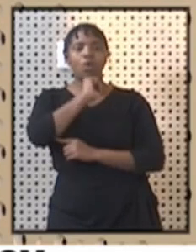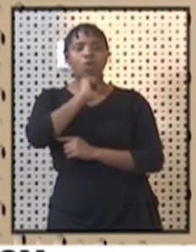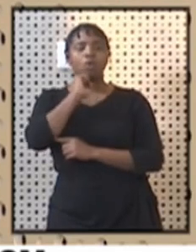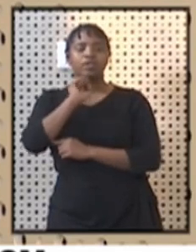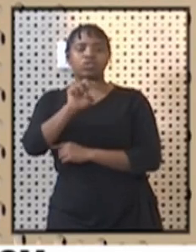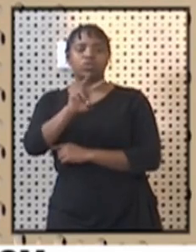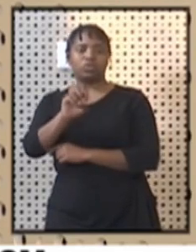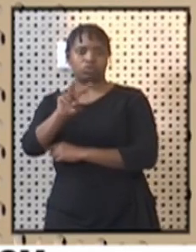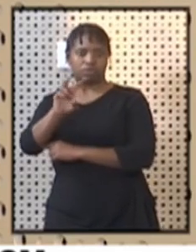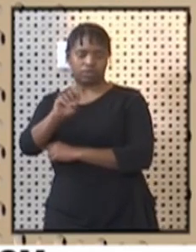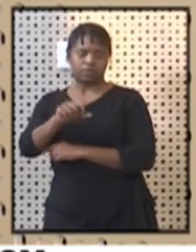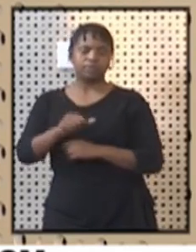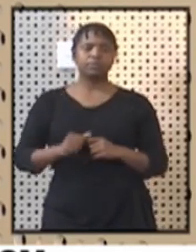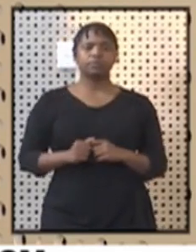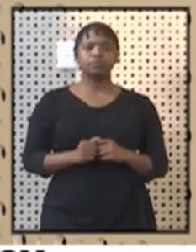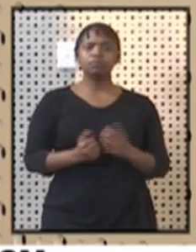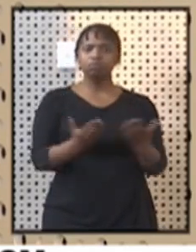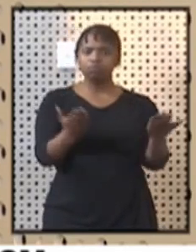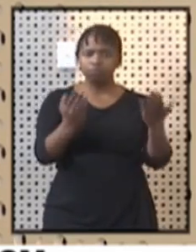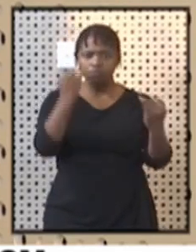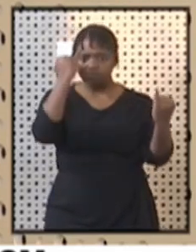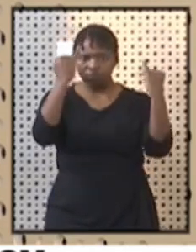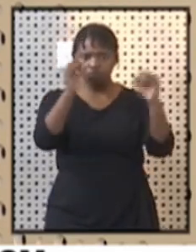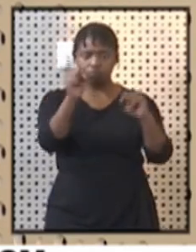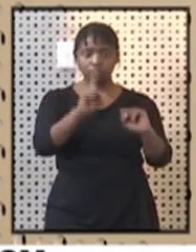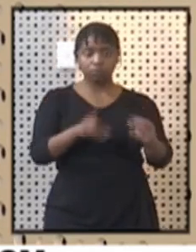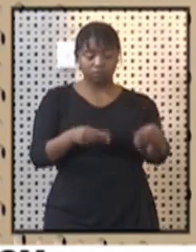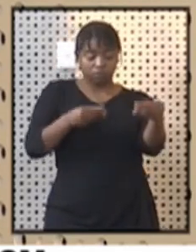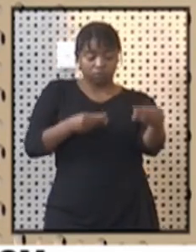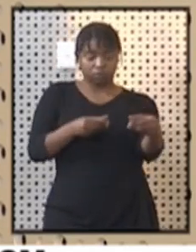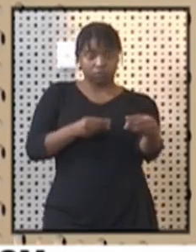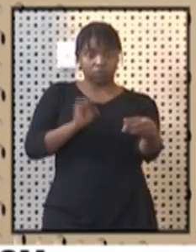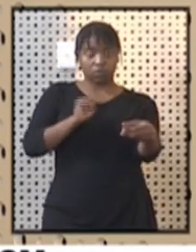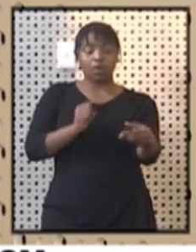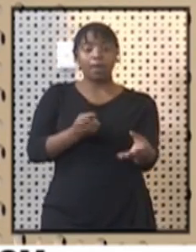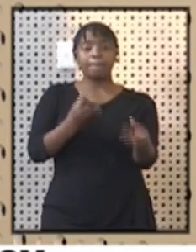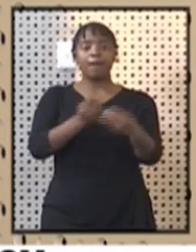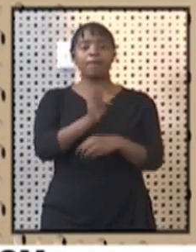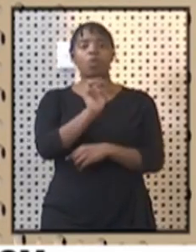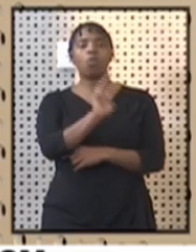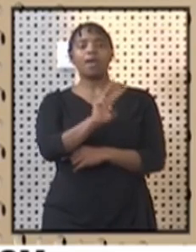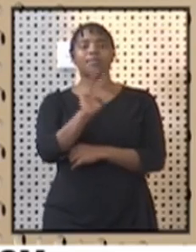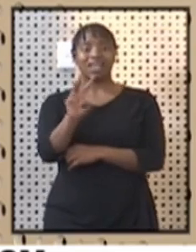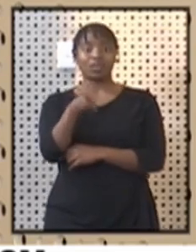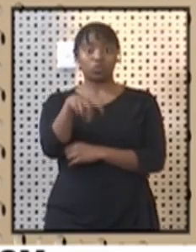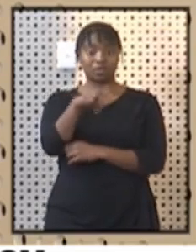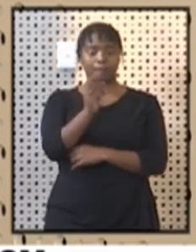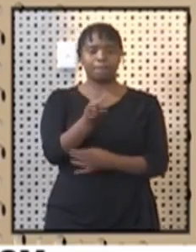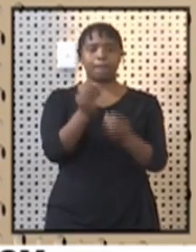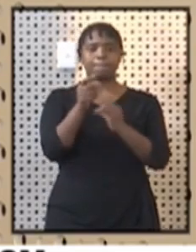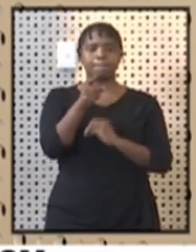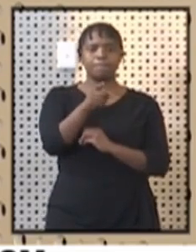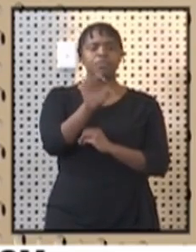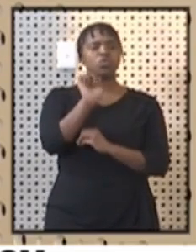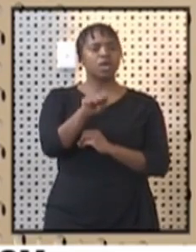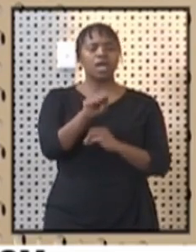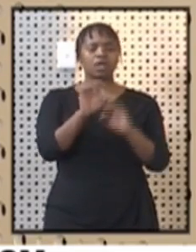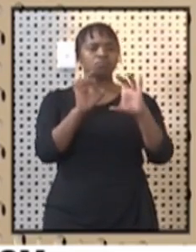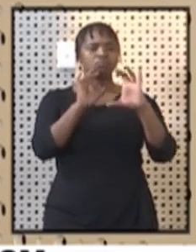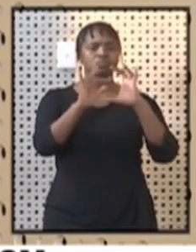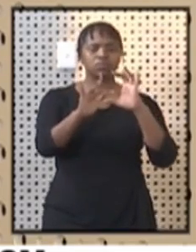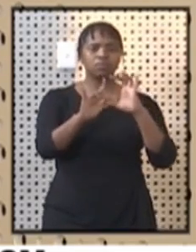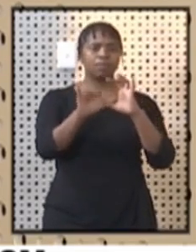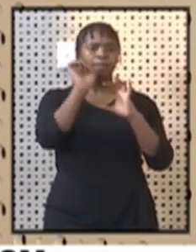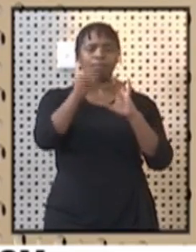2020. Inputs can be, the document will be found on our website, and inputs can be sent to recovery